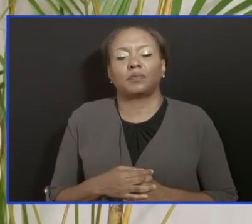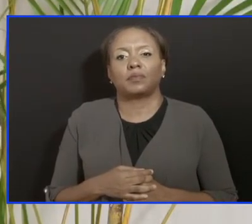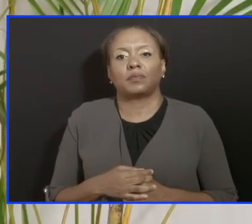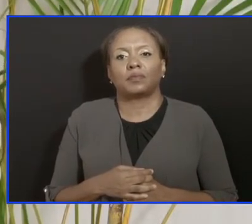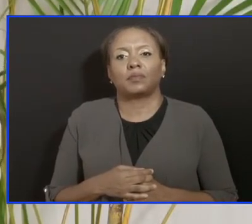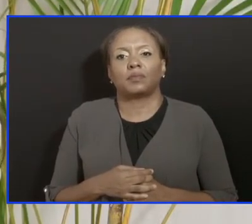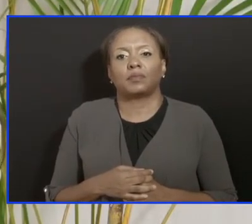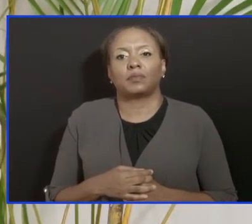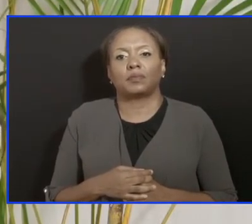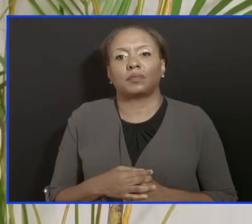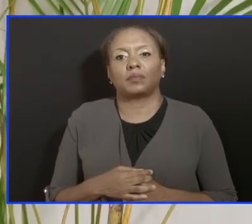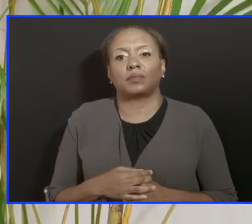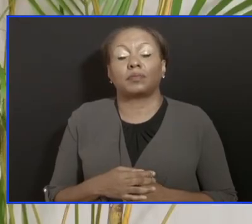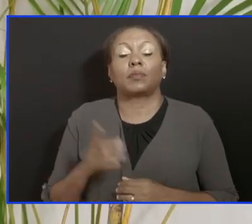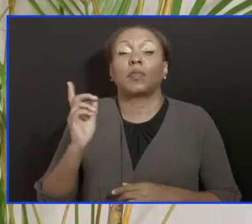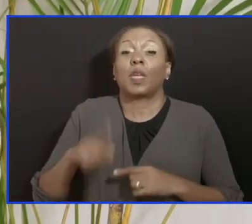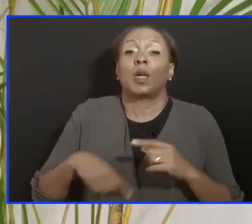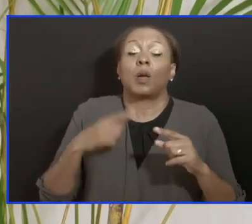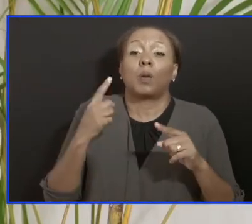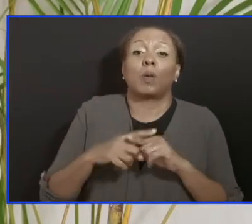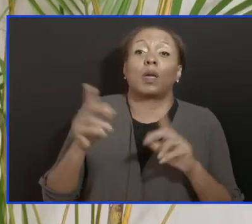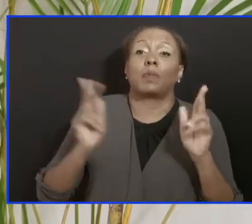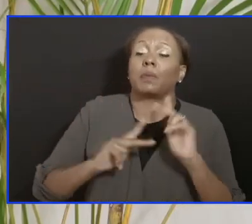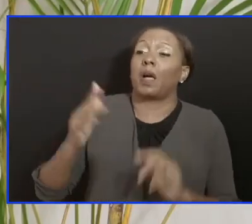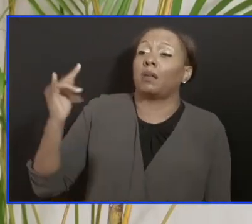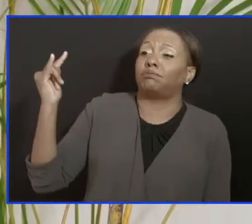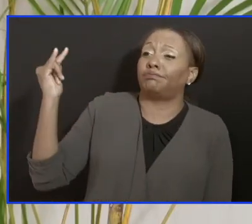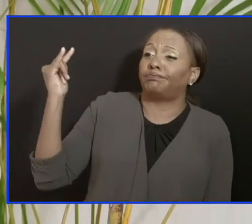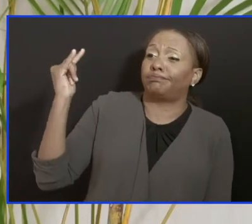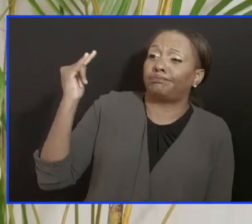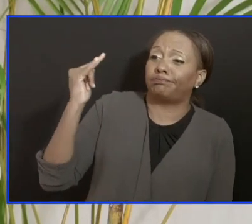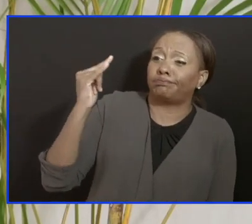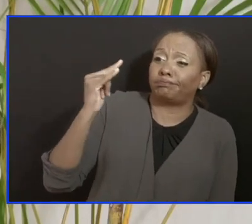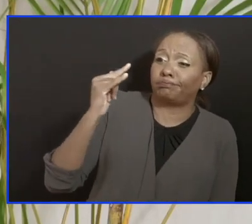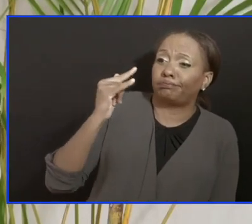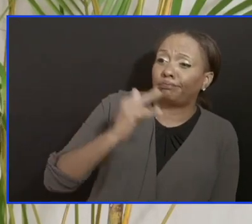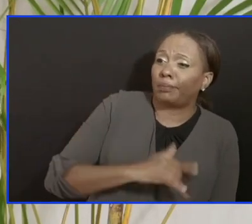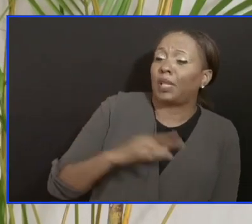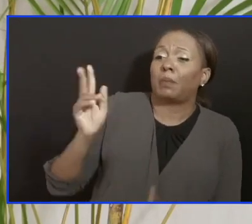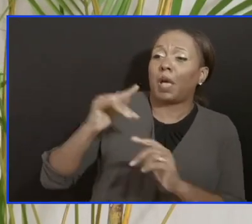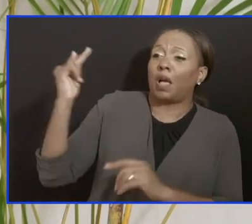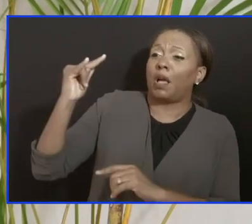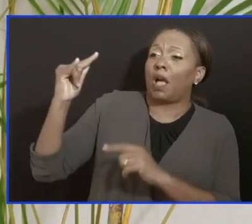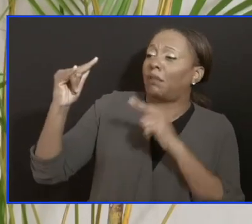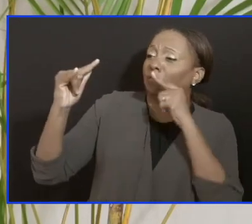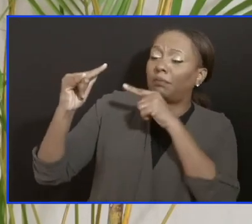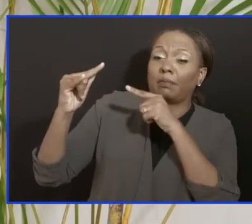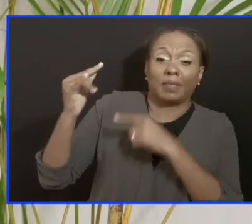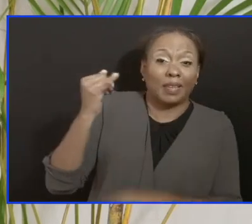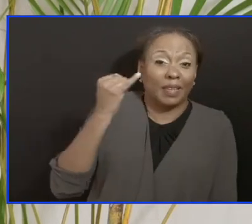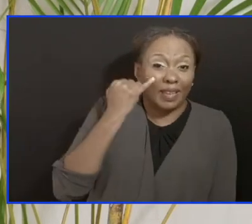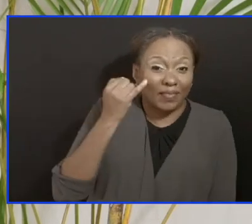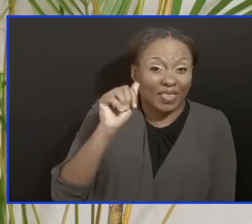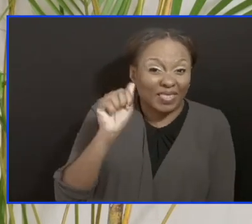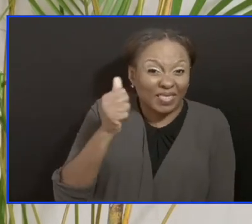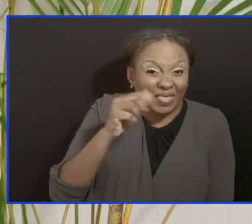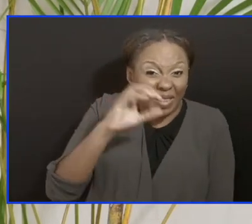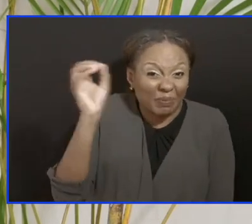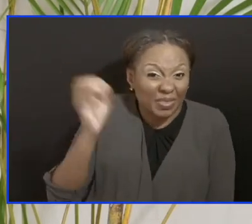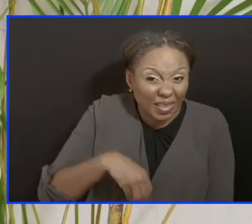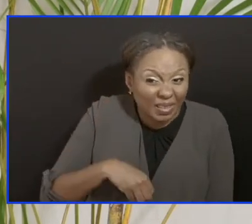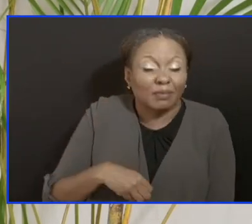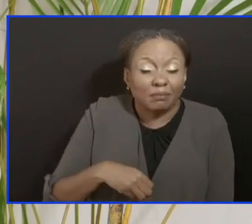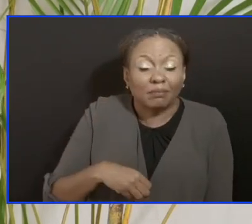account for about 10% of your case incidents, that that is when countries